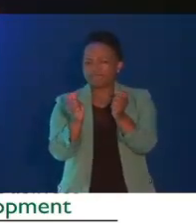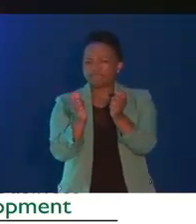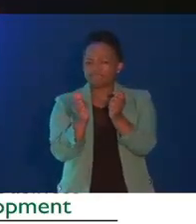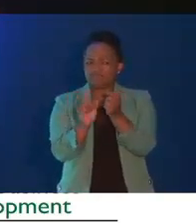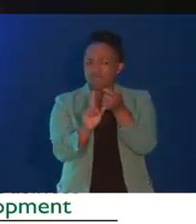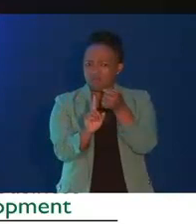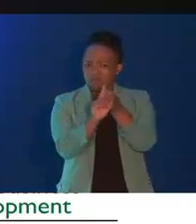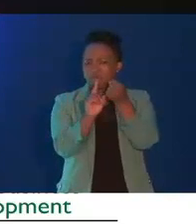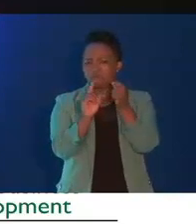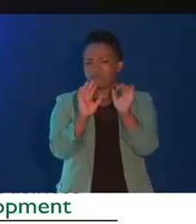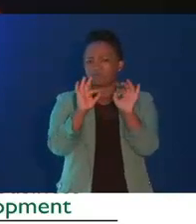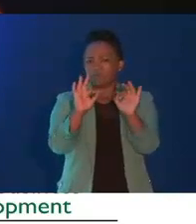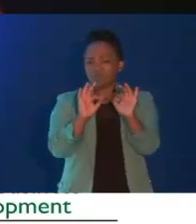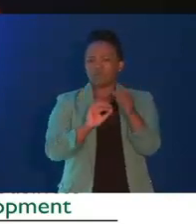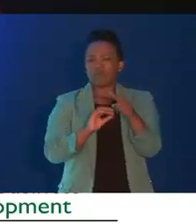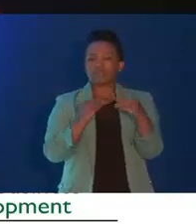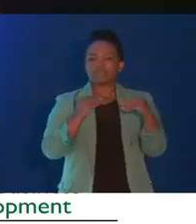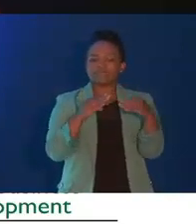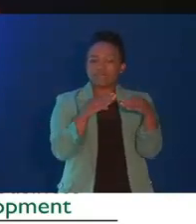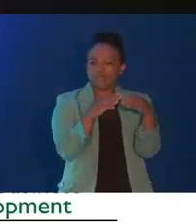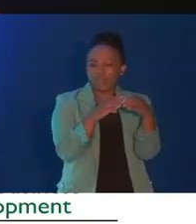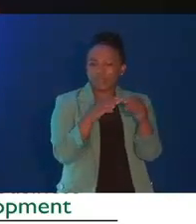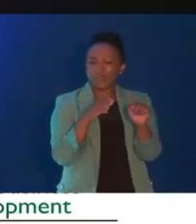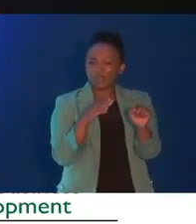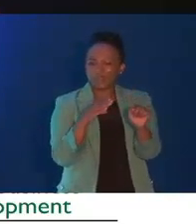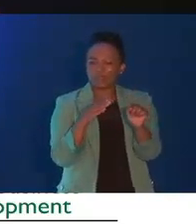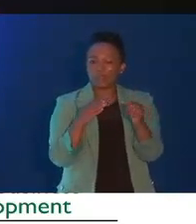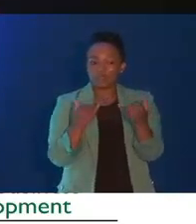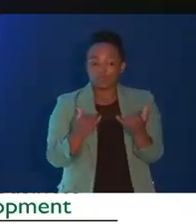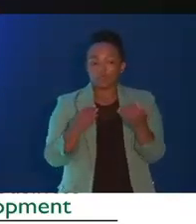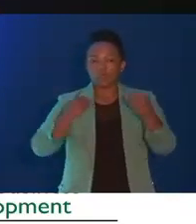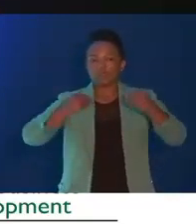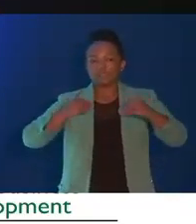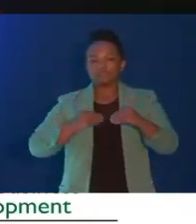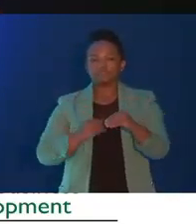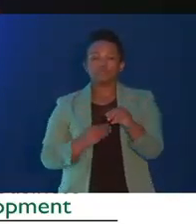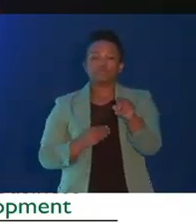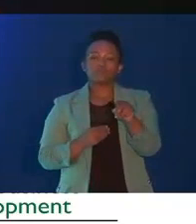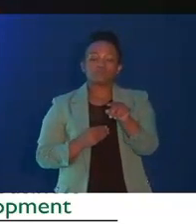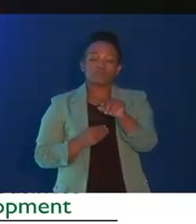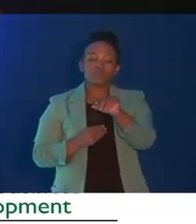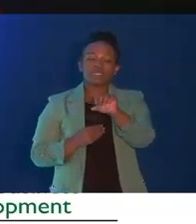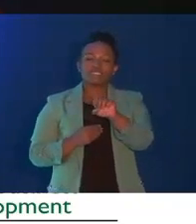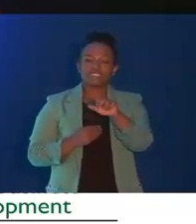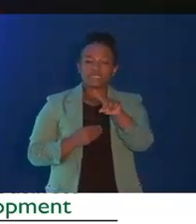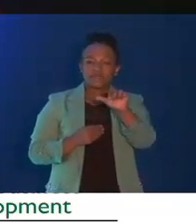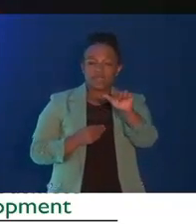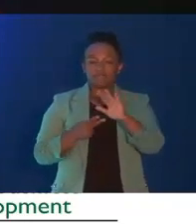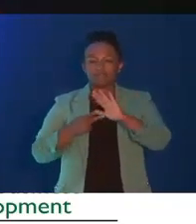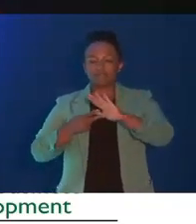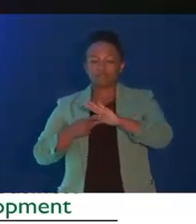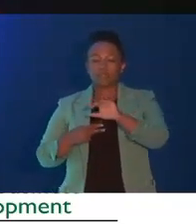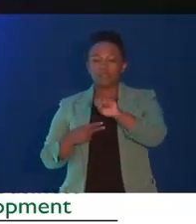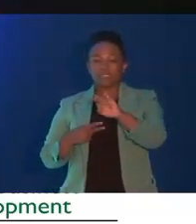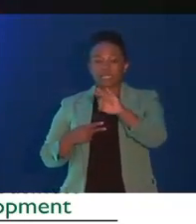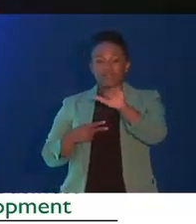on small enterprises. We are also busy incorporating and merging CIDA, CIFAR, and the Cooperative